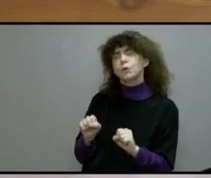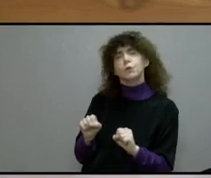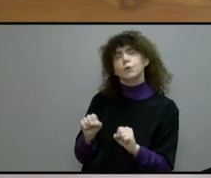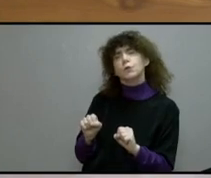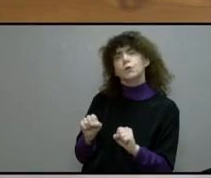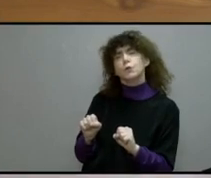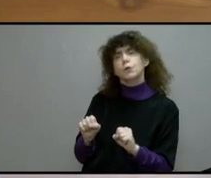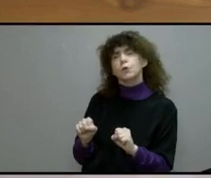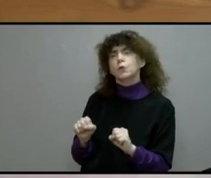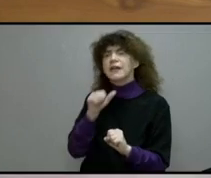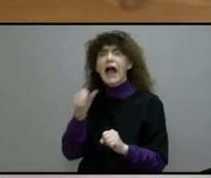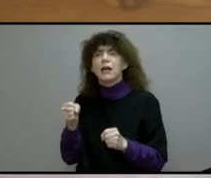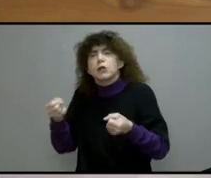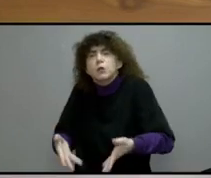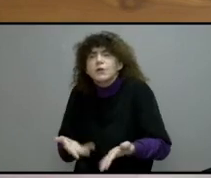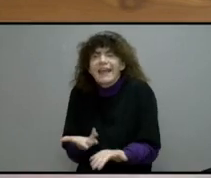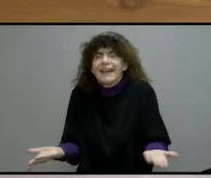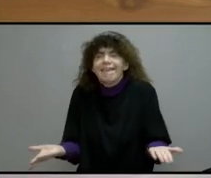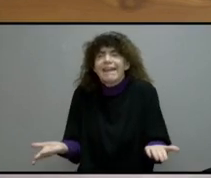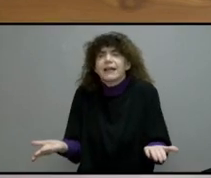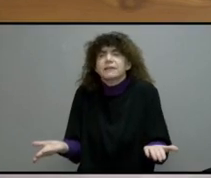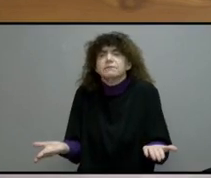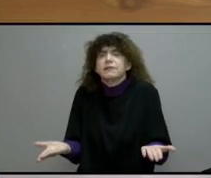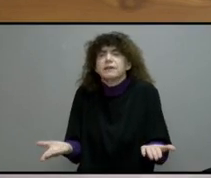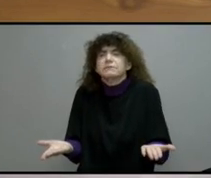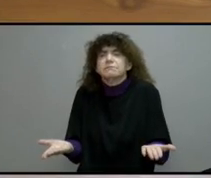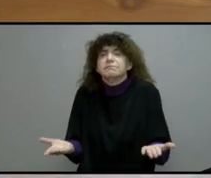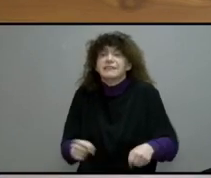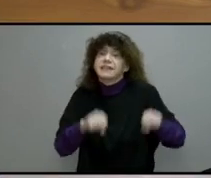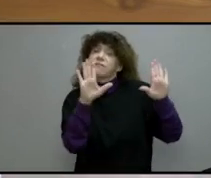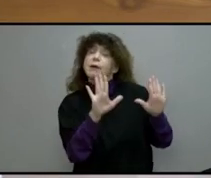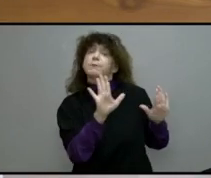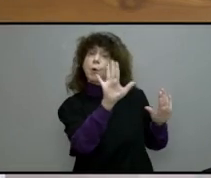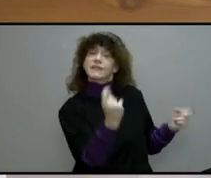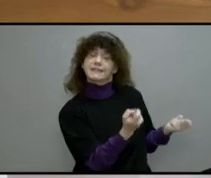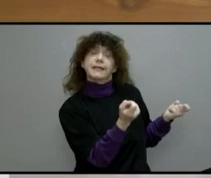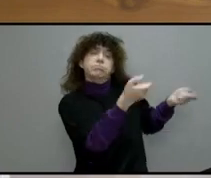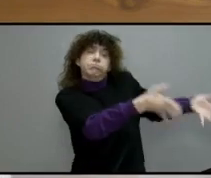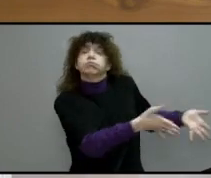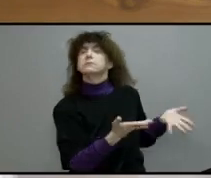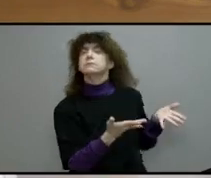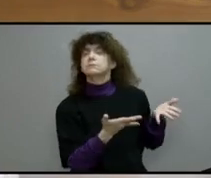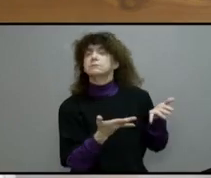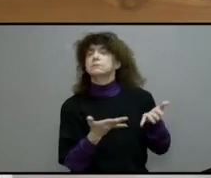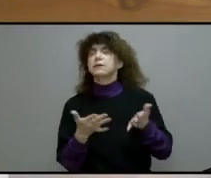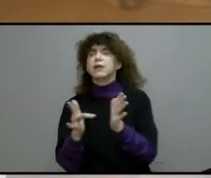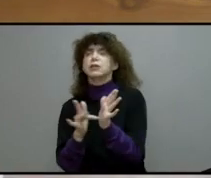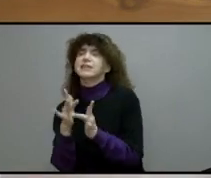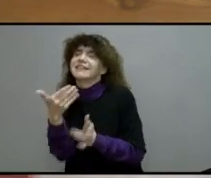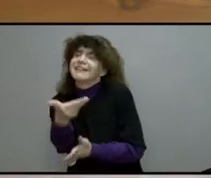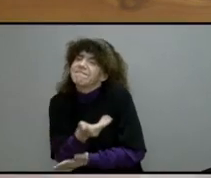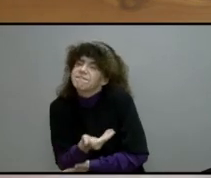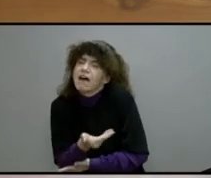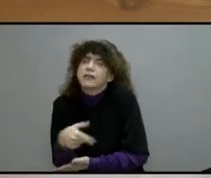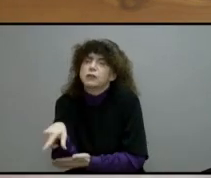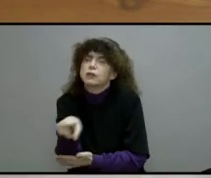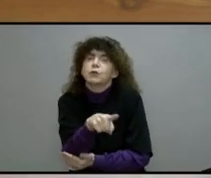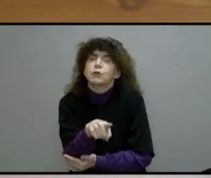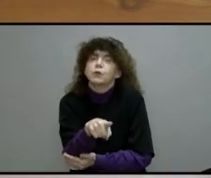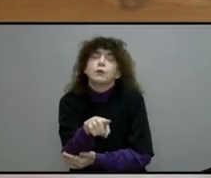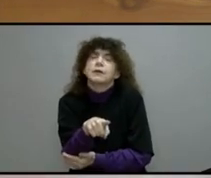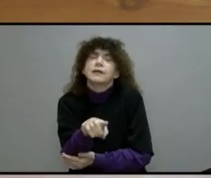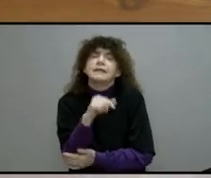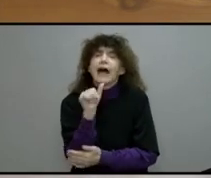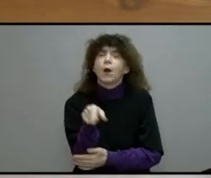be losing anything except your sins. Jesus isn't inviting you merely to a different existence.